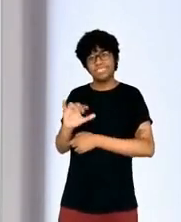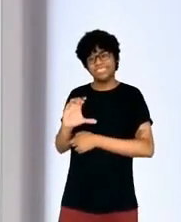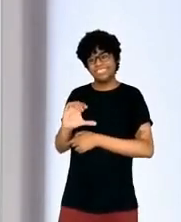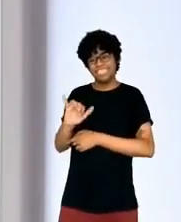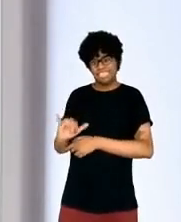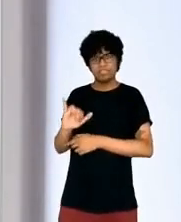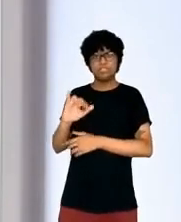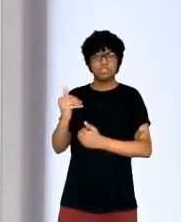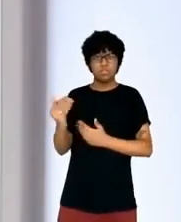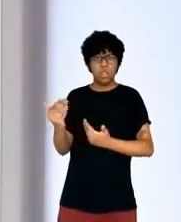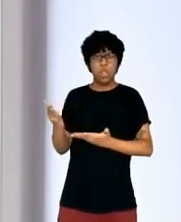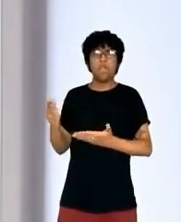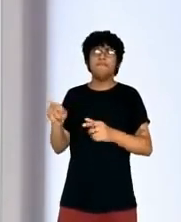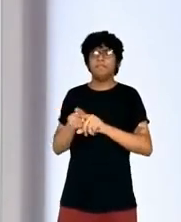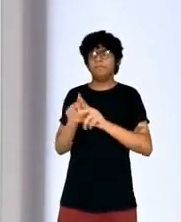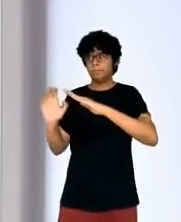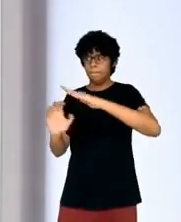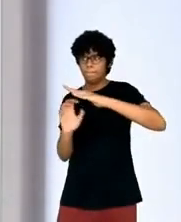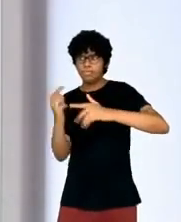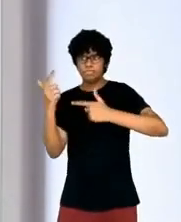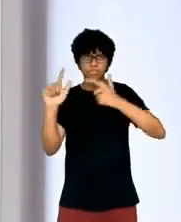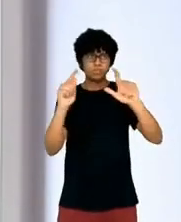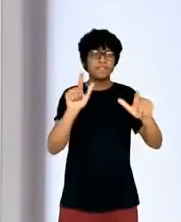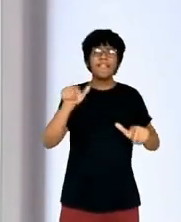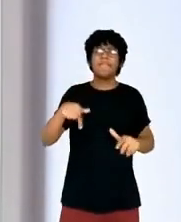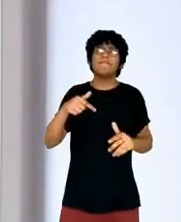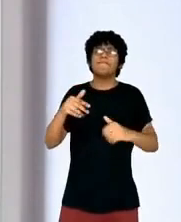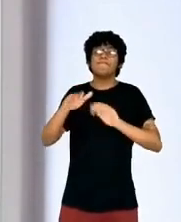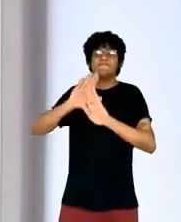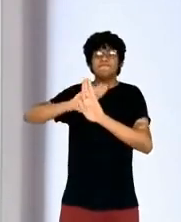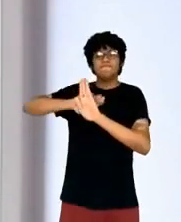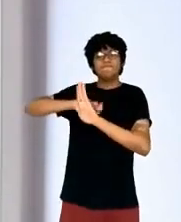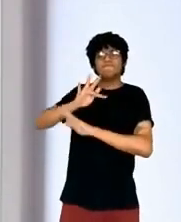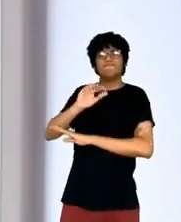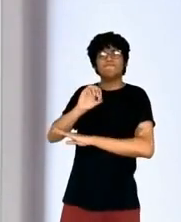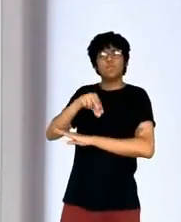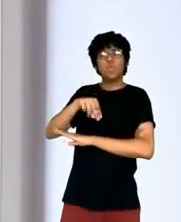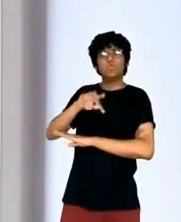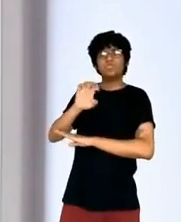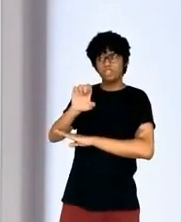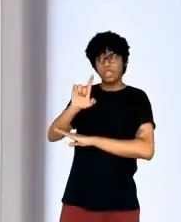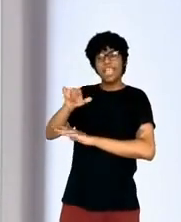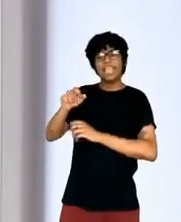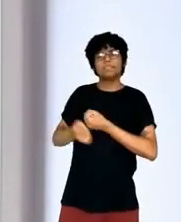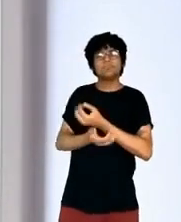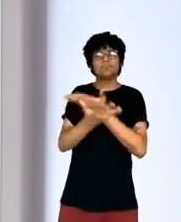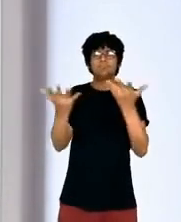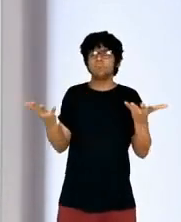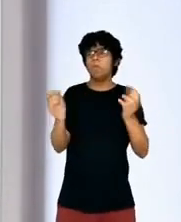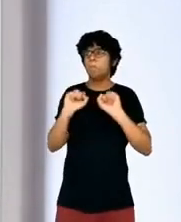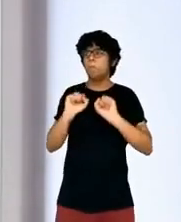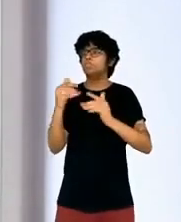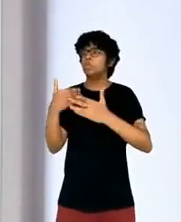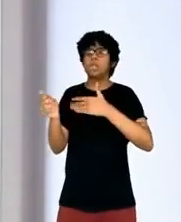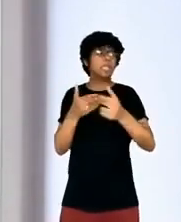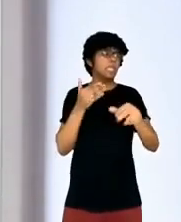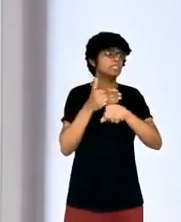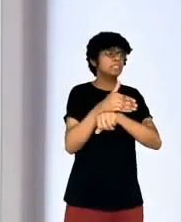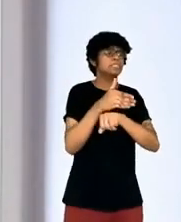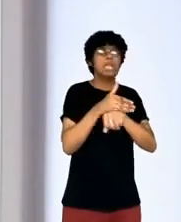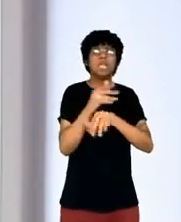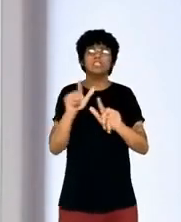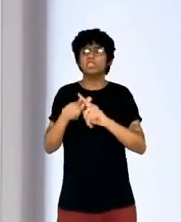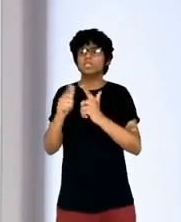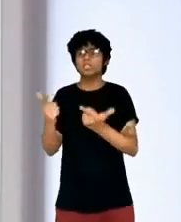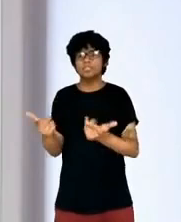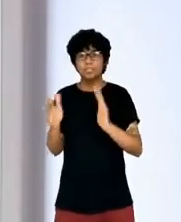to journalists. But for the most part, the whole universe of public documents released to journalists, say in response